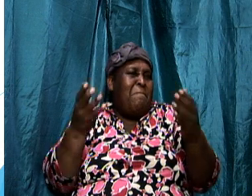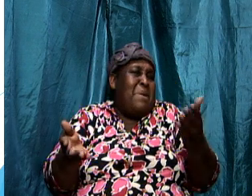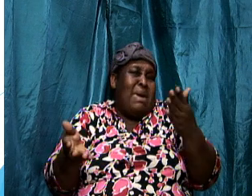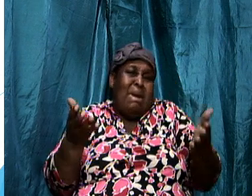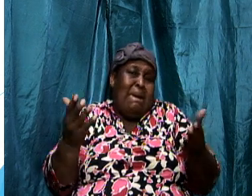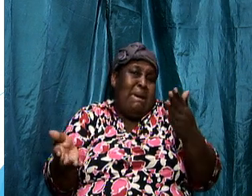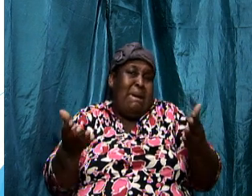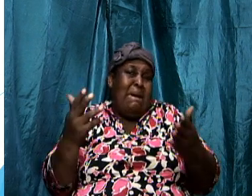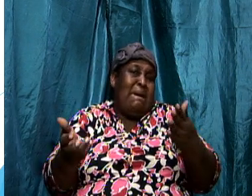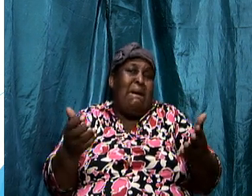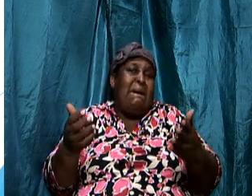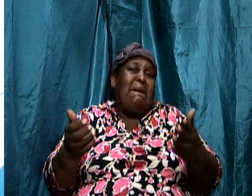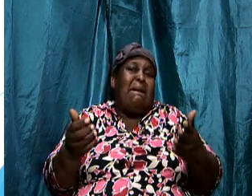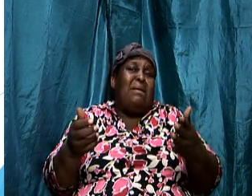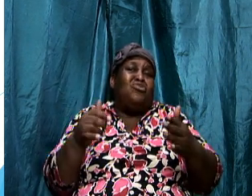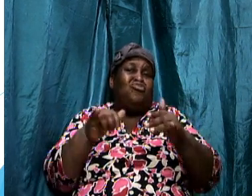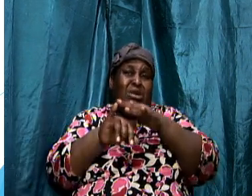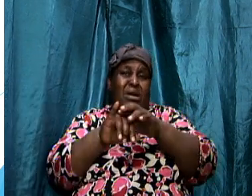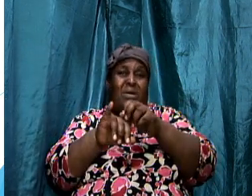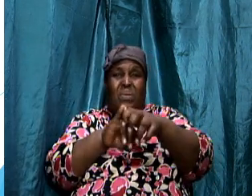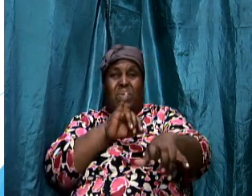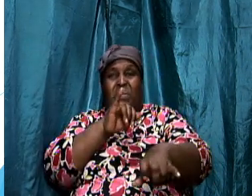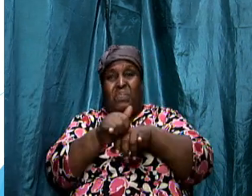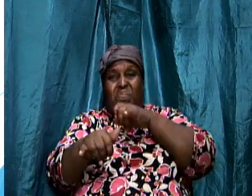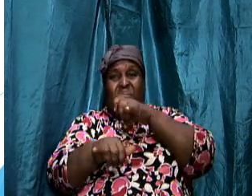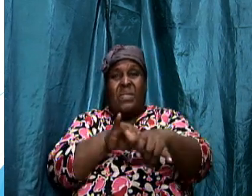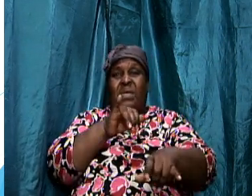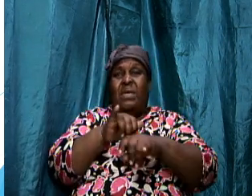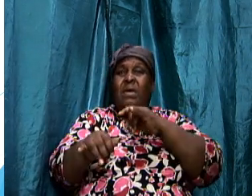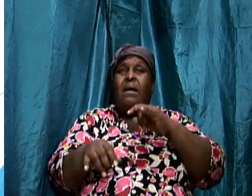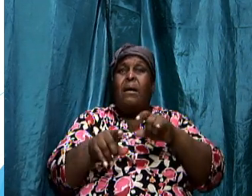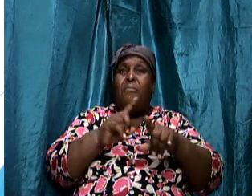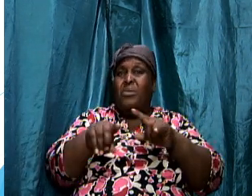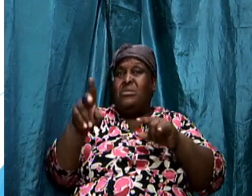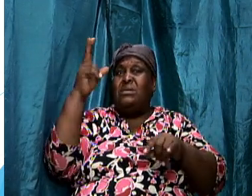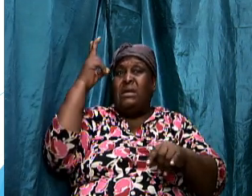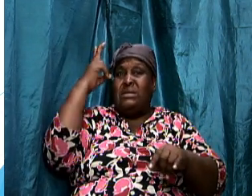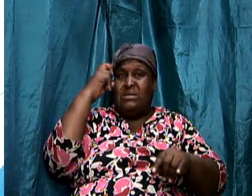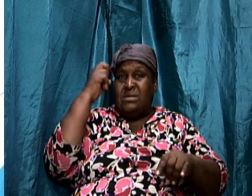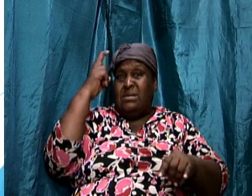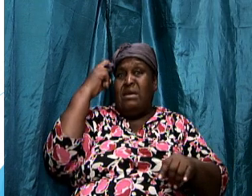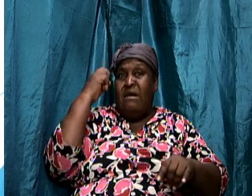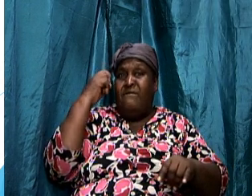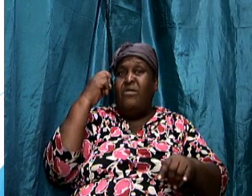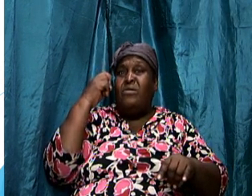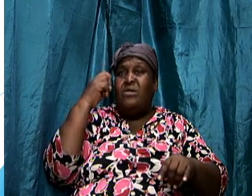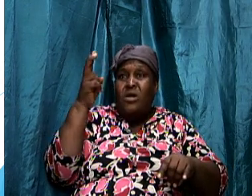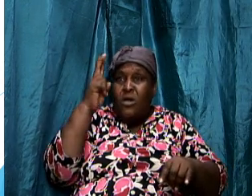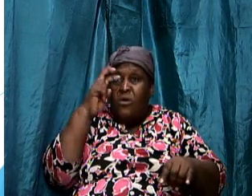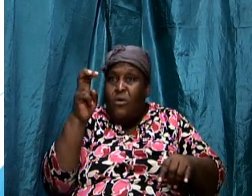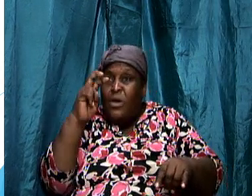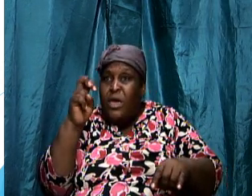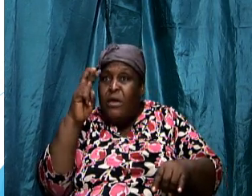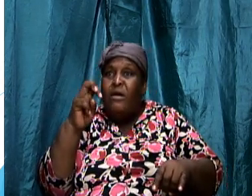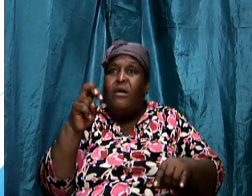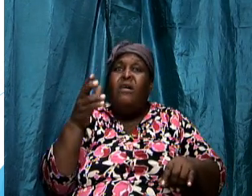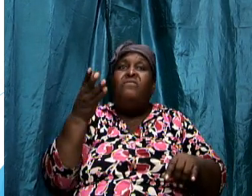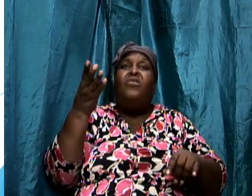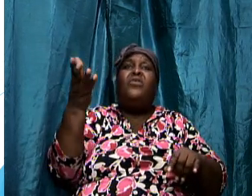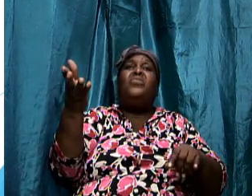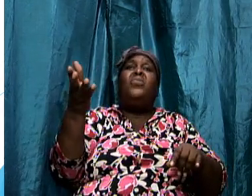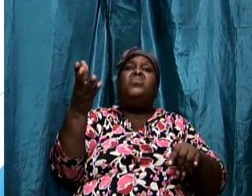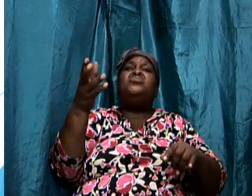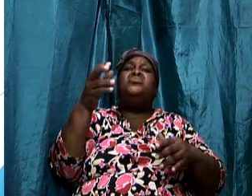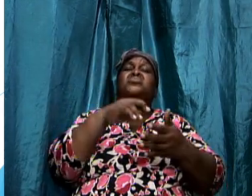enemy is looking for those who are weak in faith who are ignorant of the